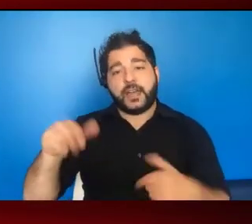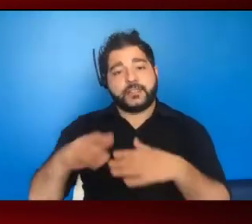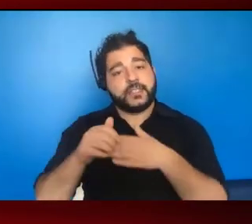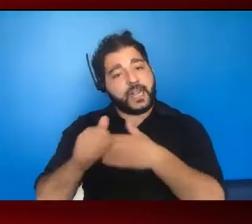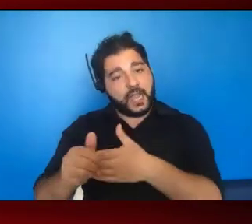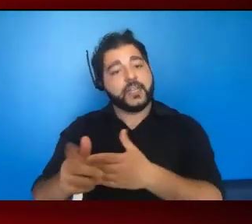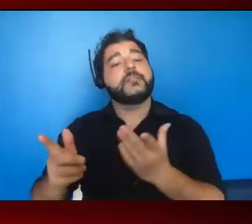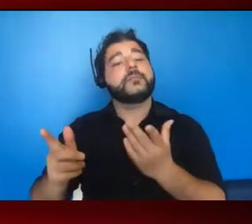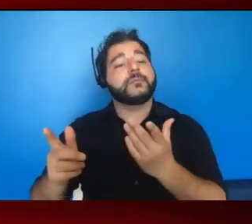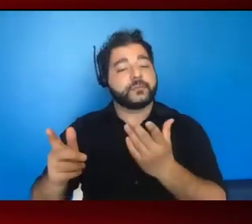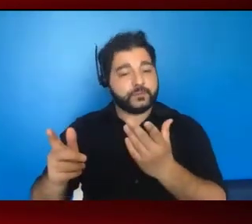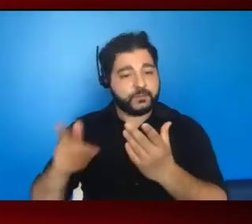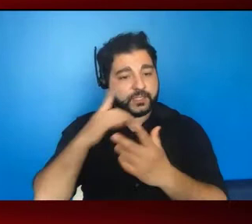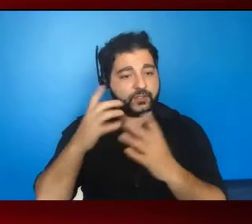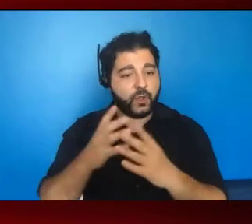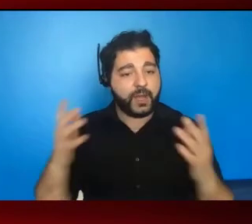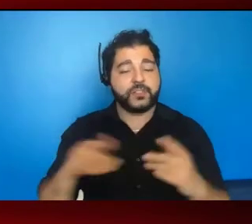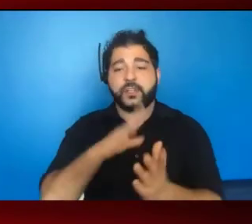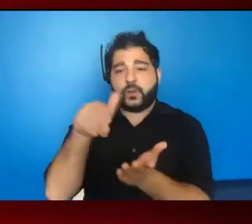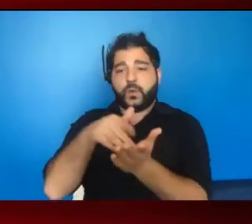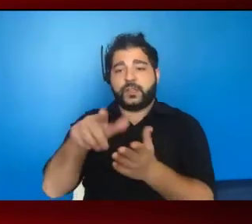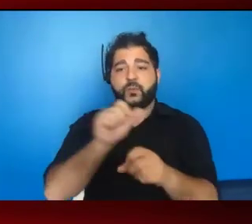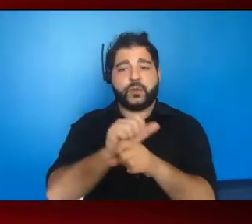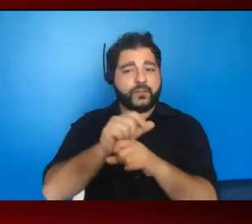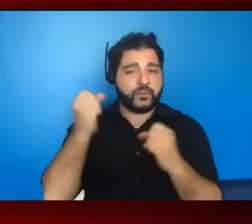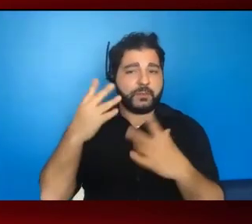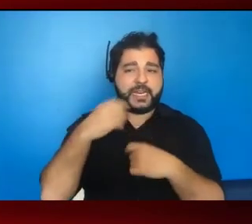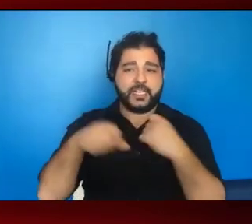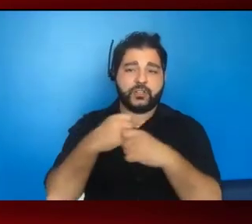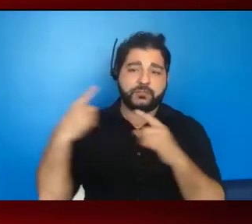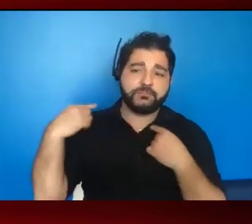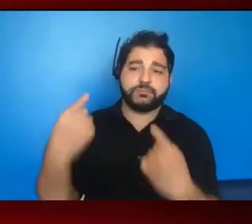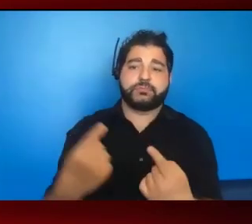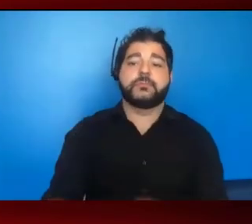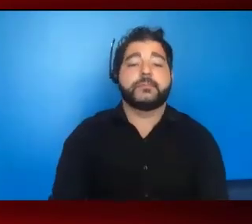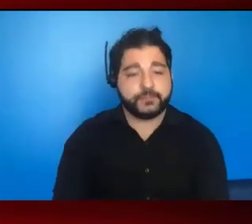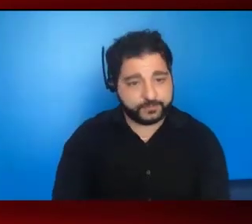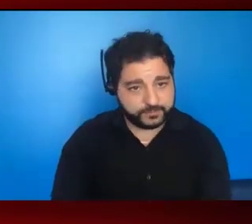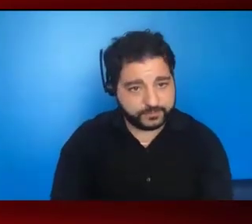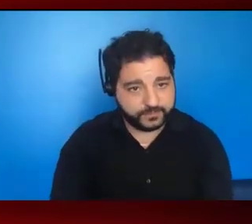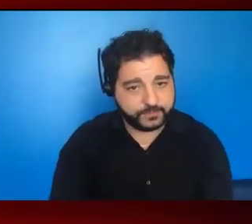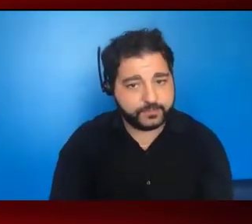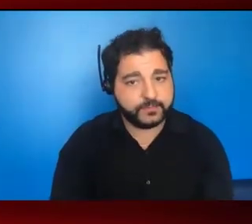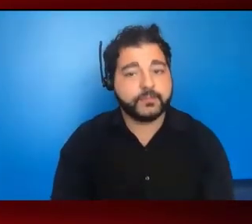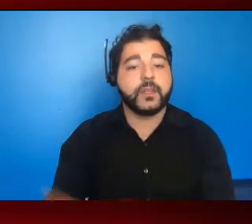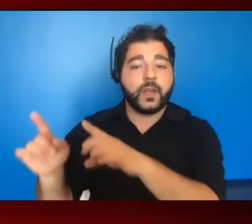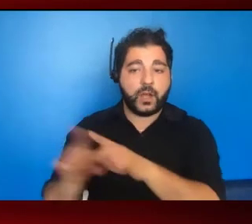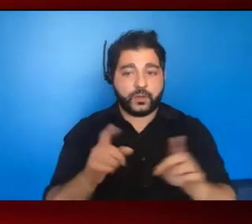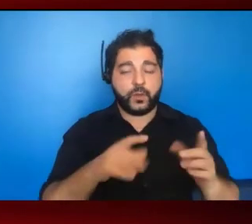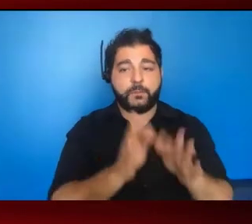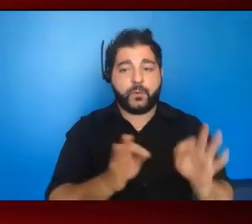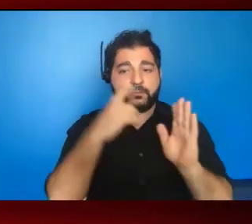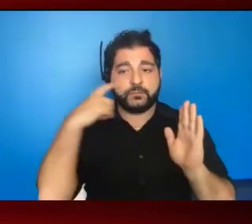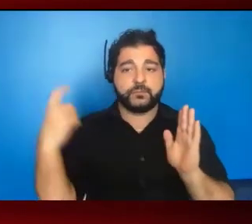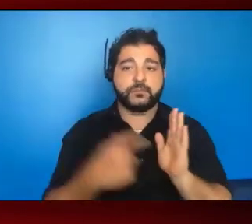that this has been so much the core of the work for so many decades. It's also important to note that